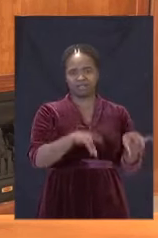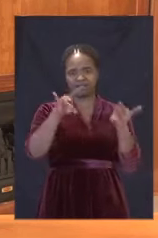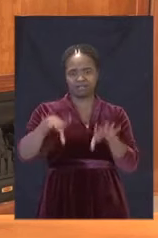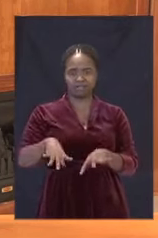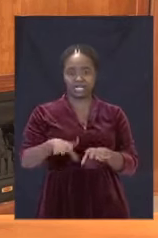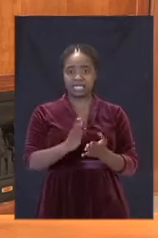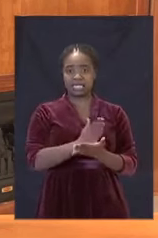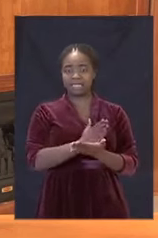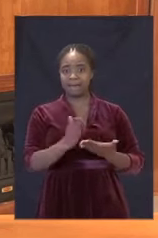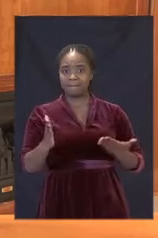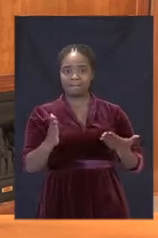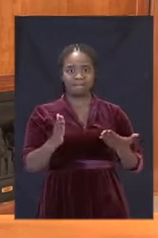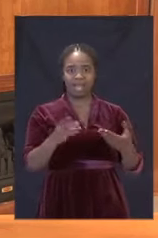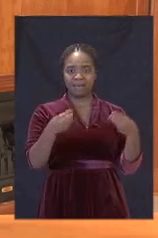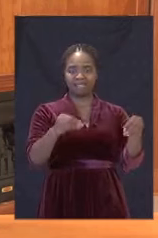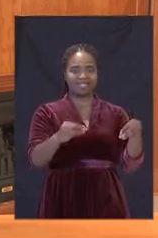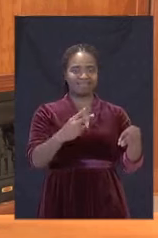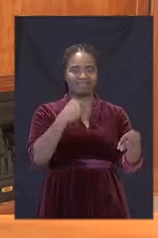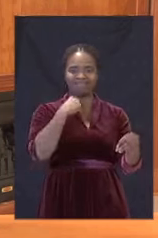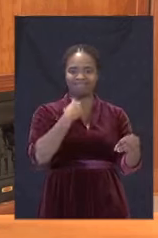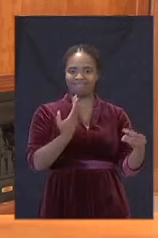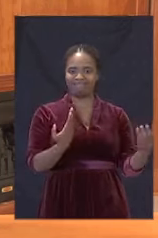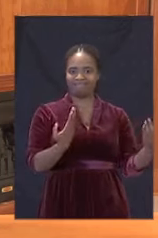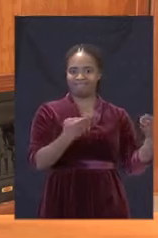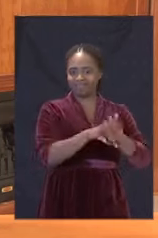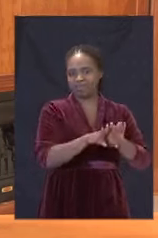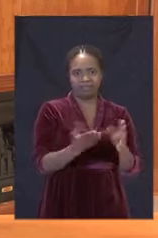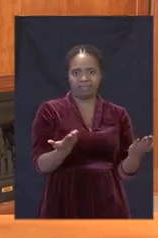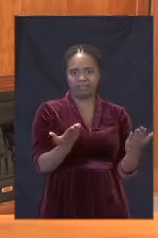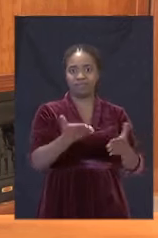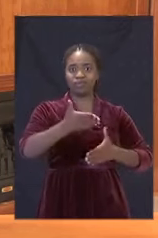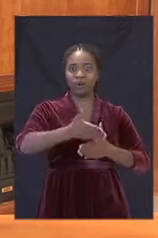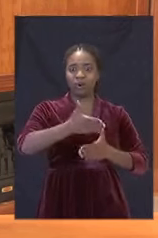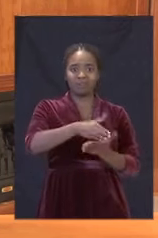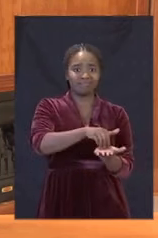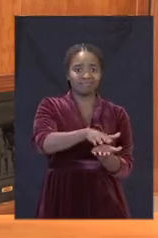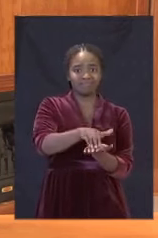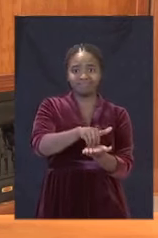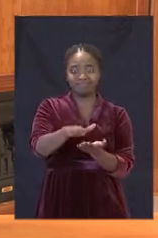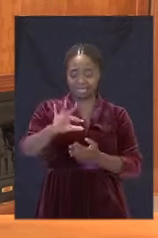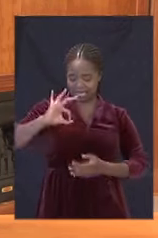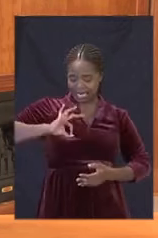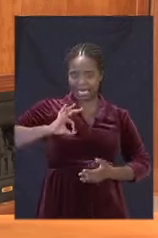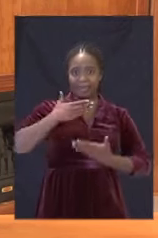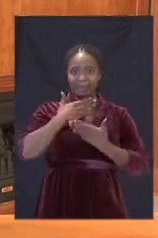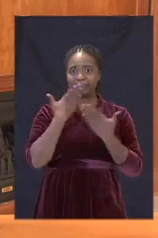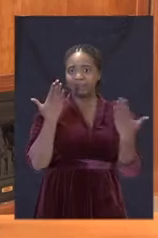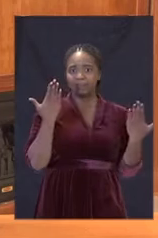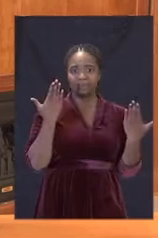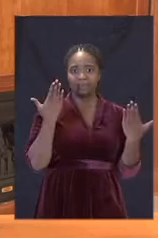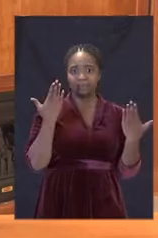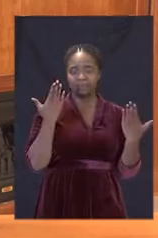even had to shut down. People have lost their jobs and sources of income have dried up.